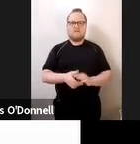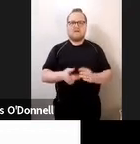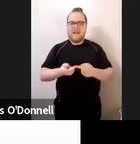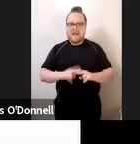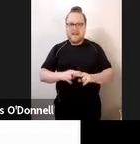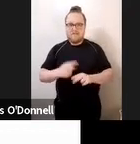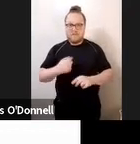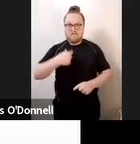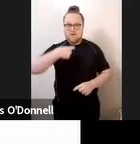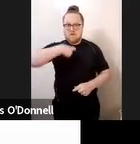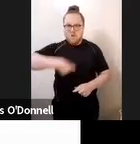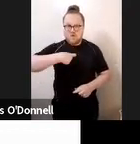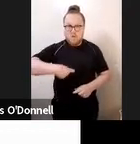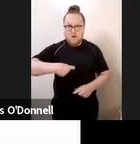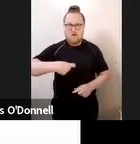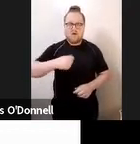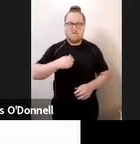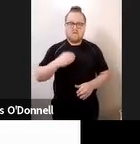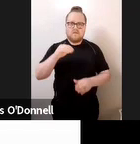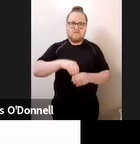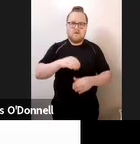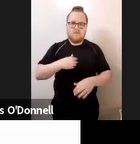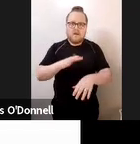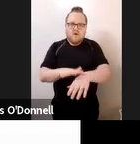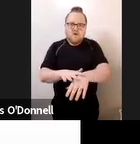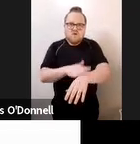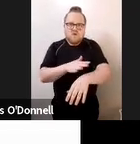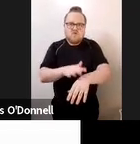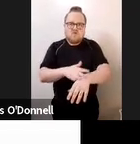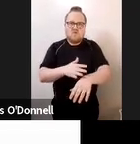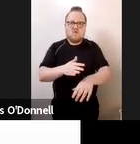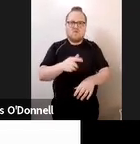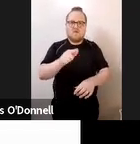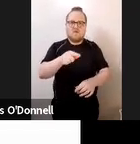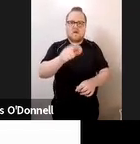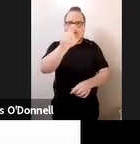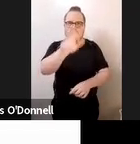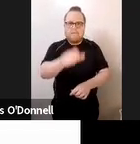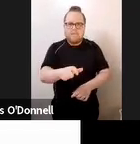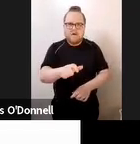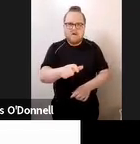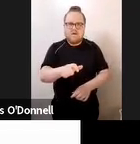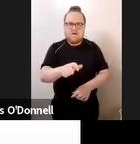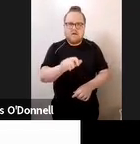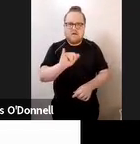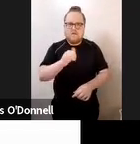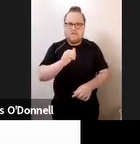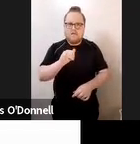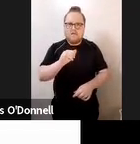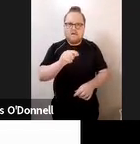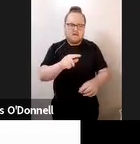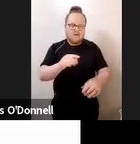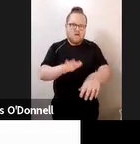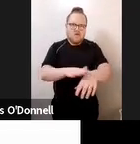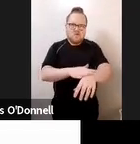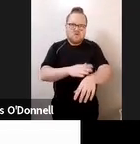position. Could our touch be misinterpreted as sexual in some way or inappropriate?